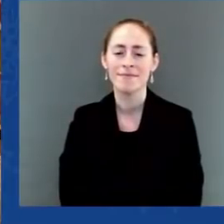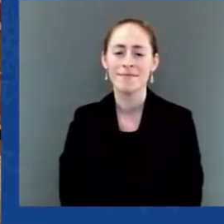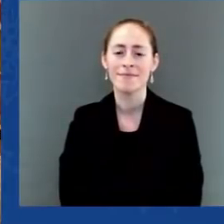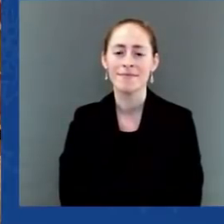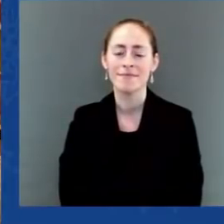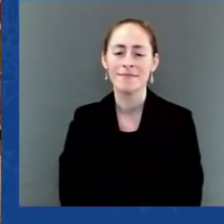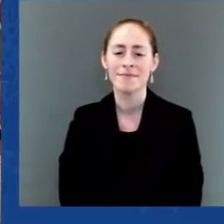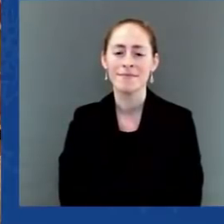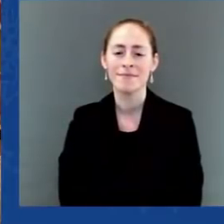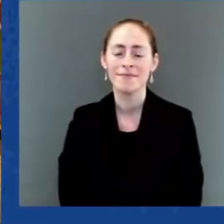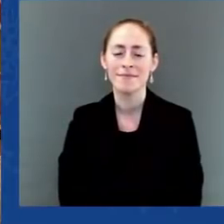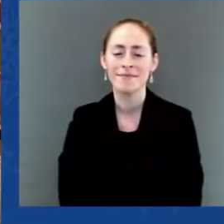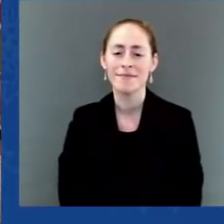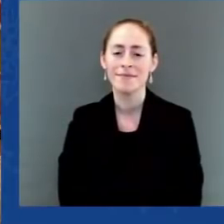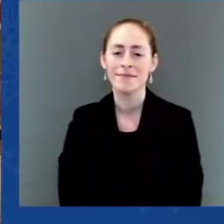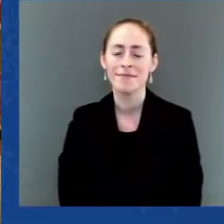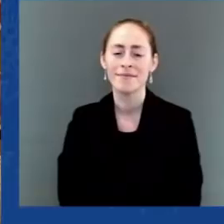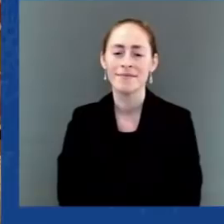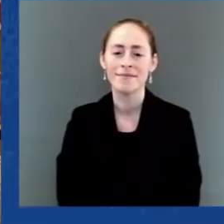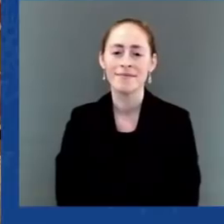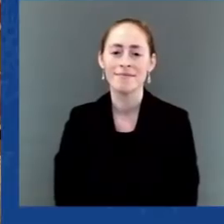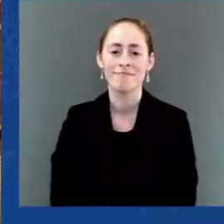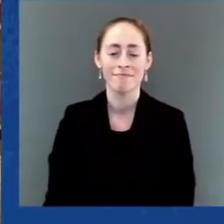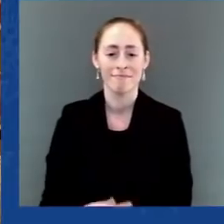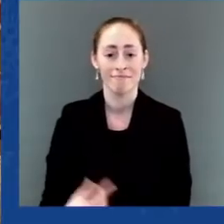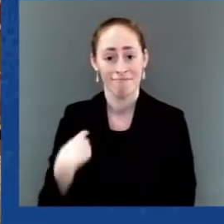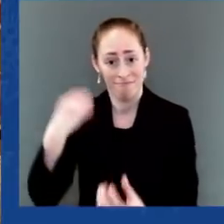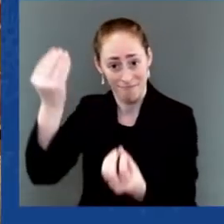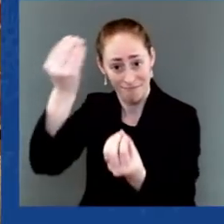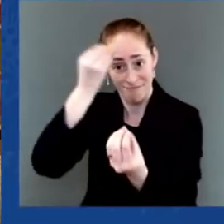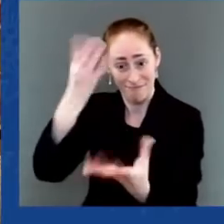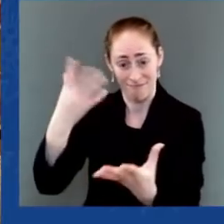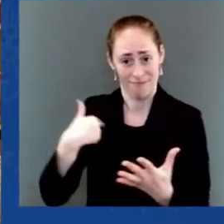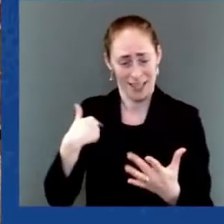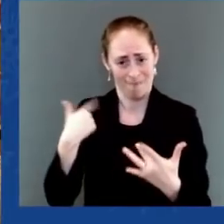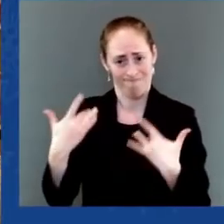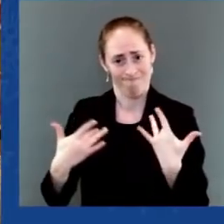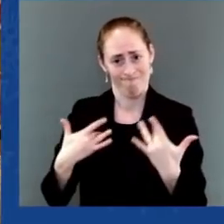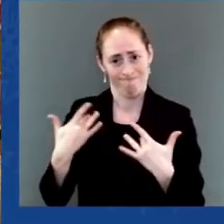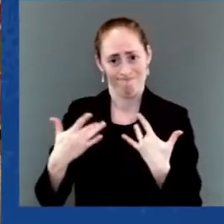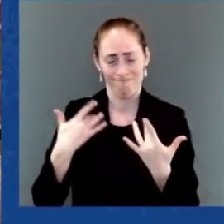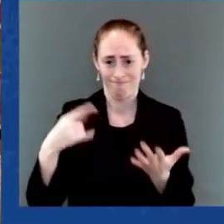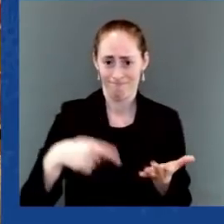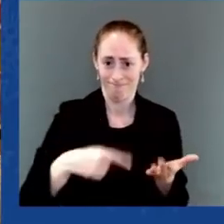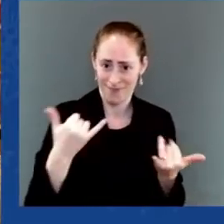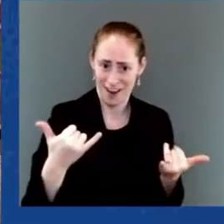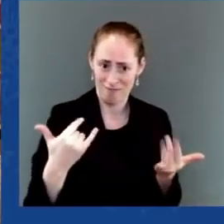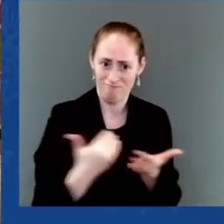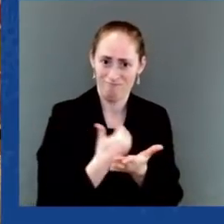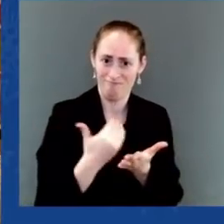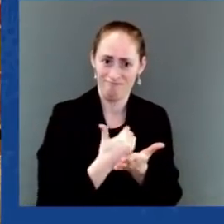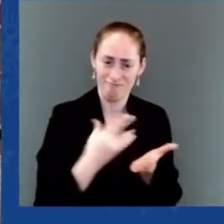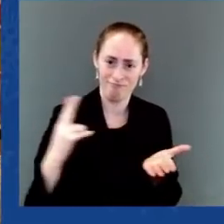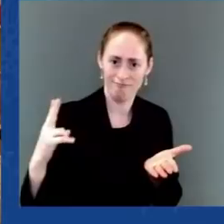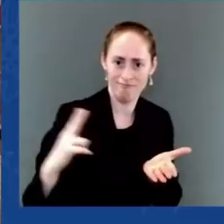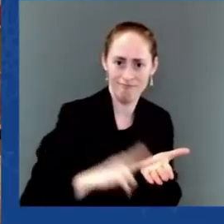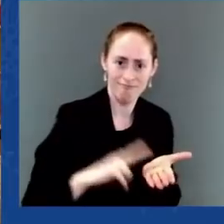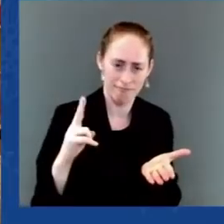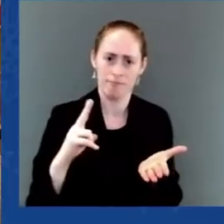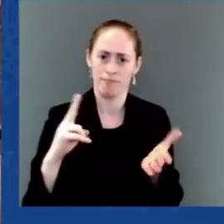the Mexico-United States and Canada treaty has been